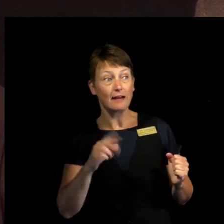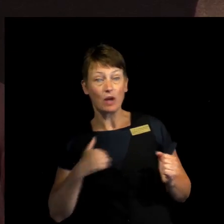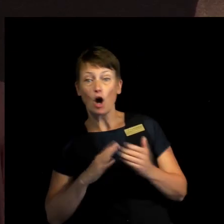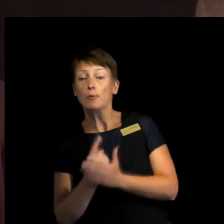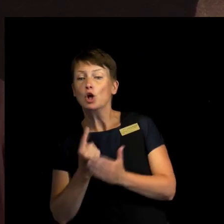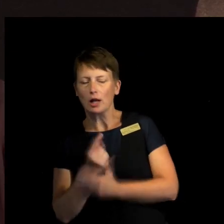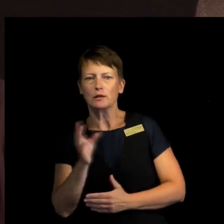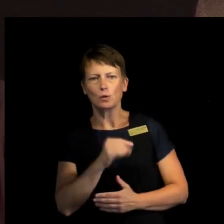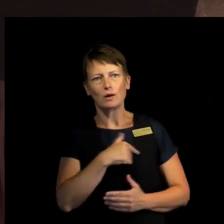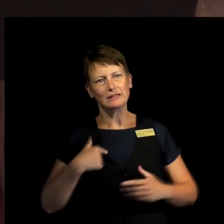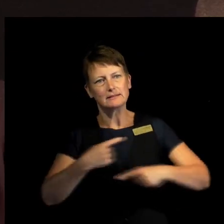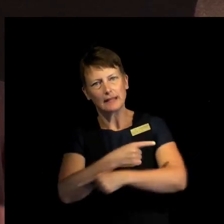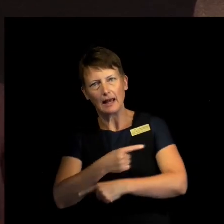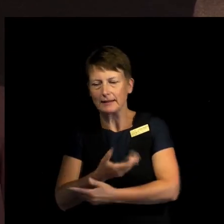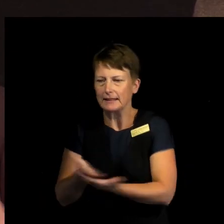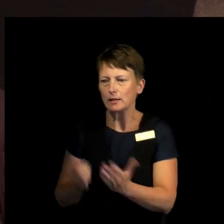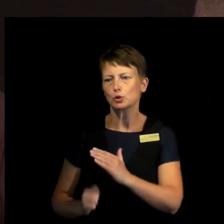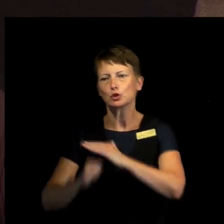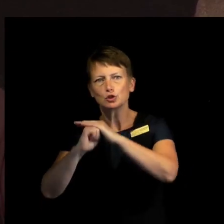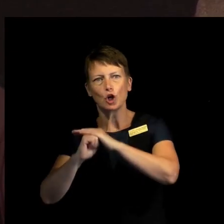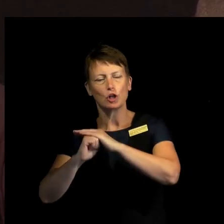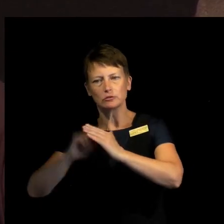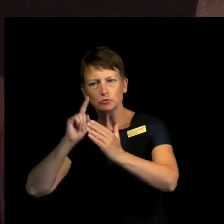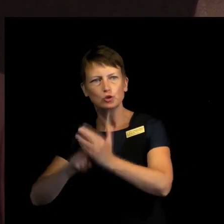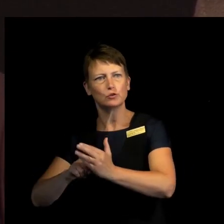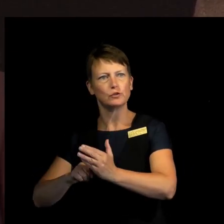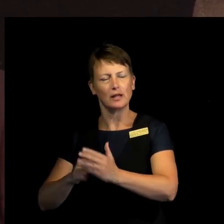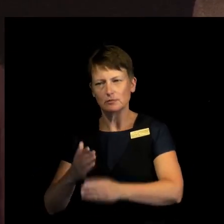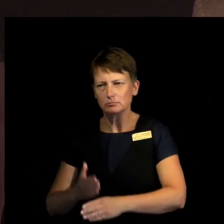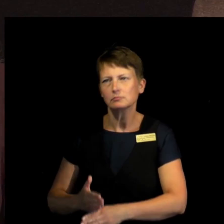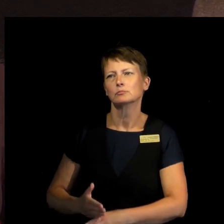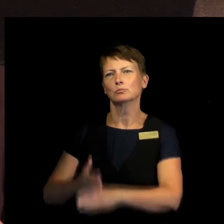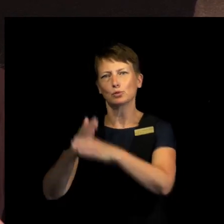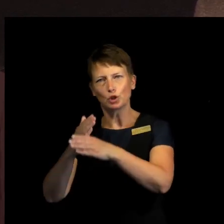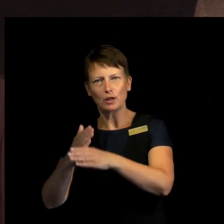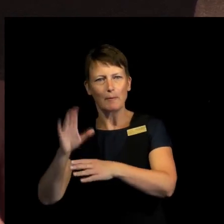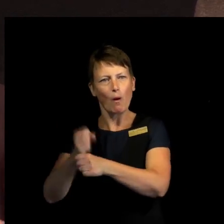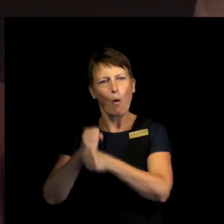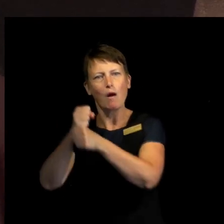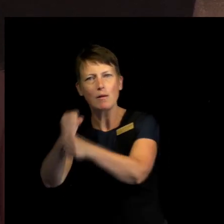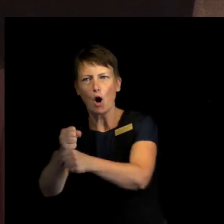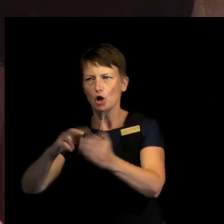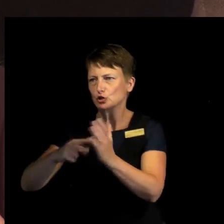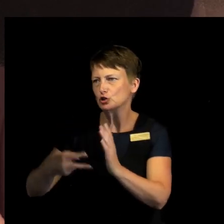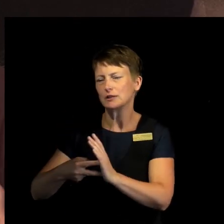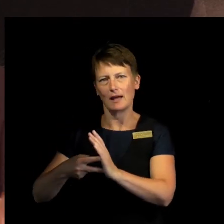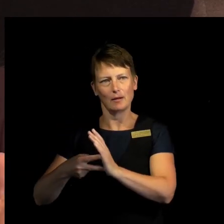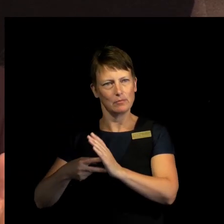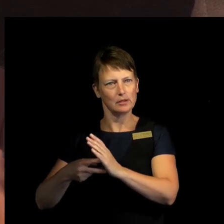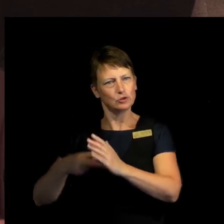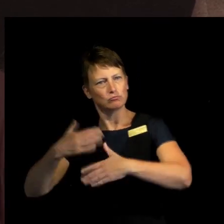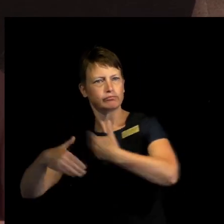our assistance into assistance that also help build resilience and longer term development. So it's part of our mandate.